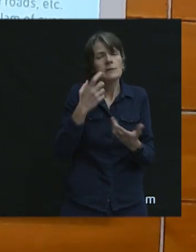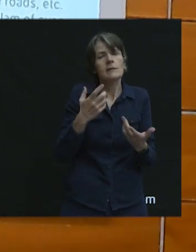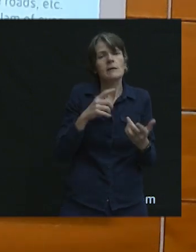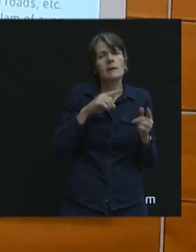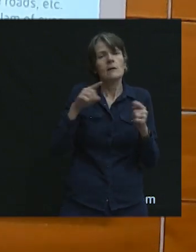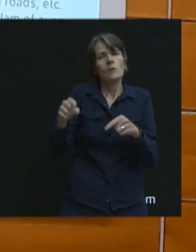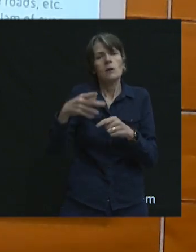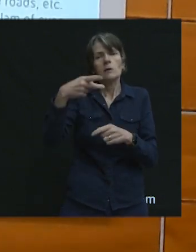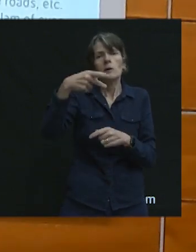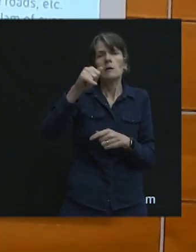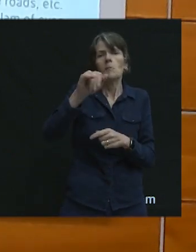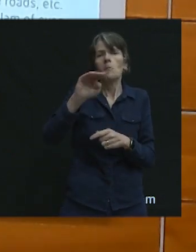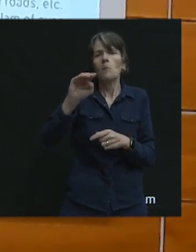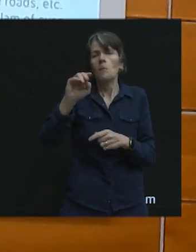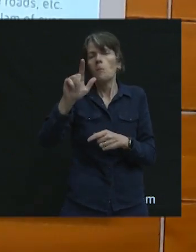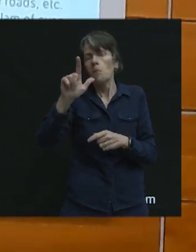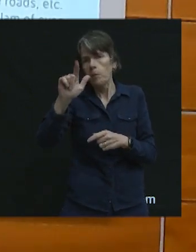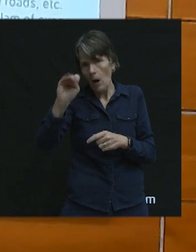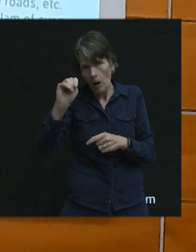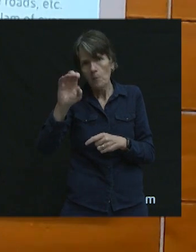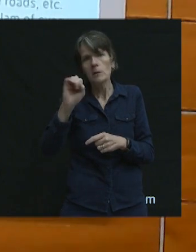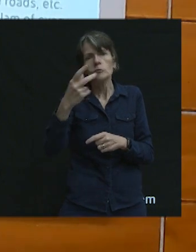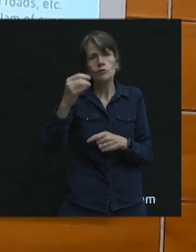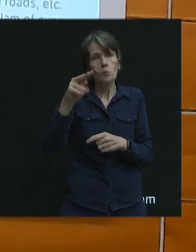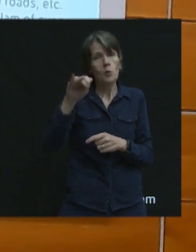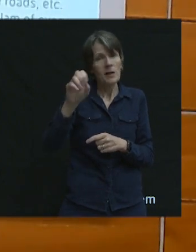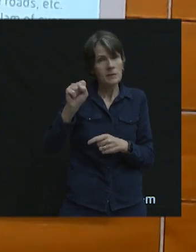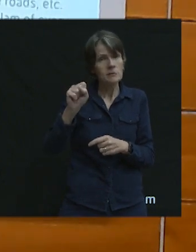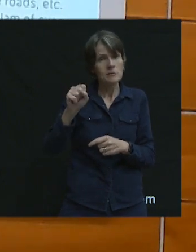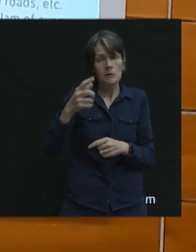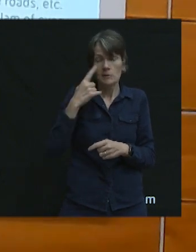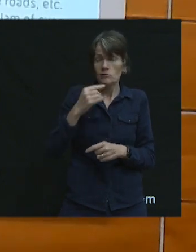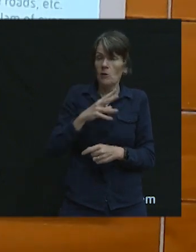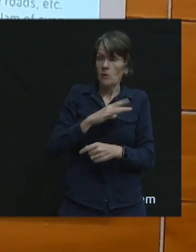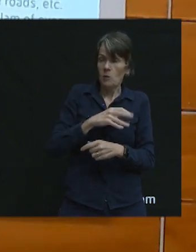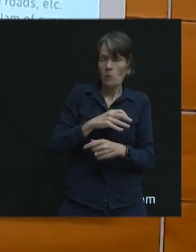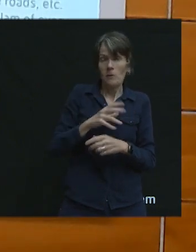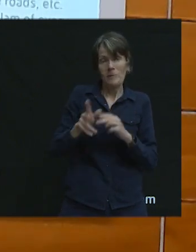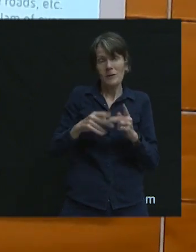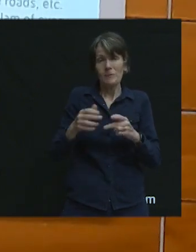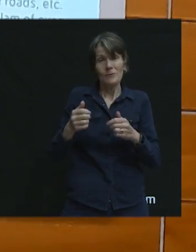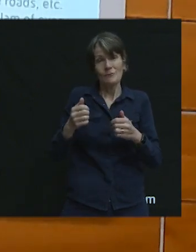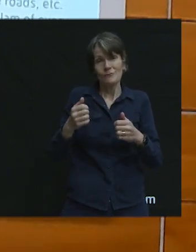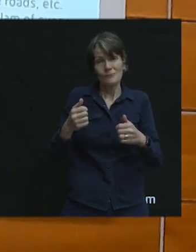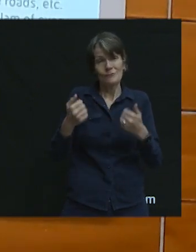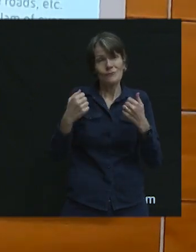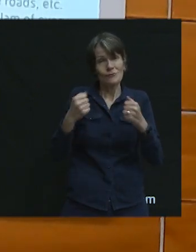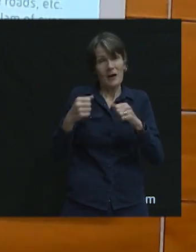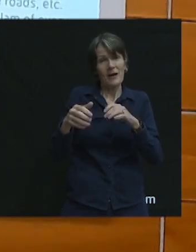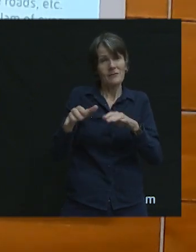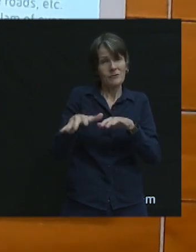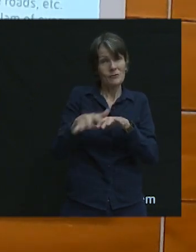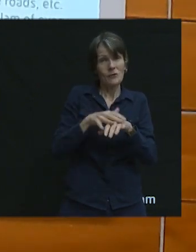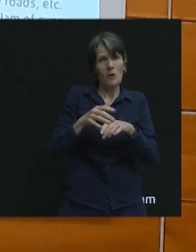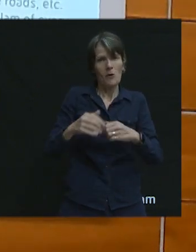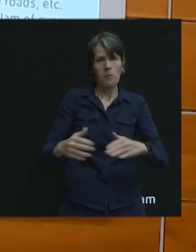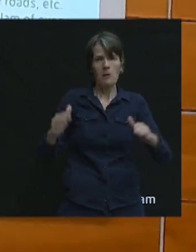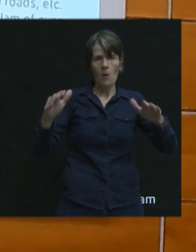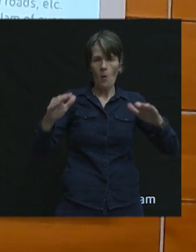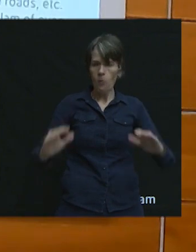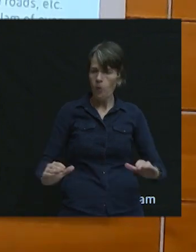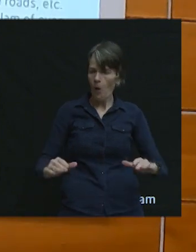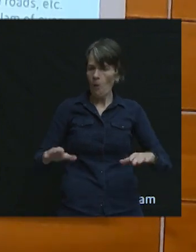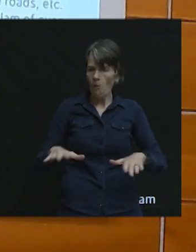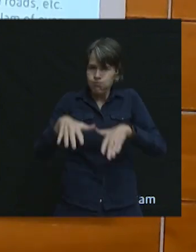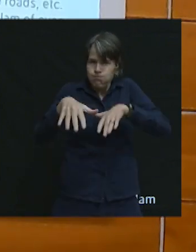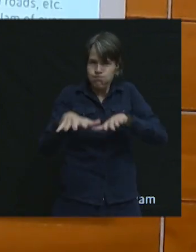Palm Springs, and I saw some very cool cats driving very slow, but they're in low riders with suspensions, like shock